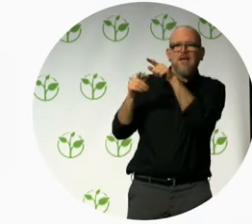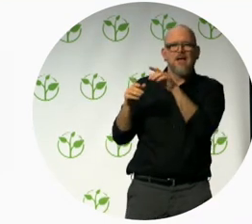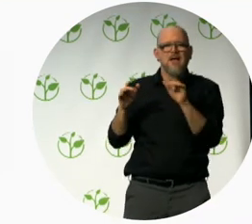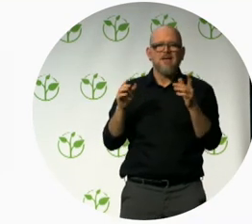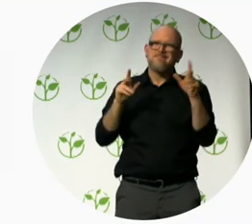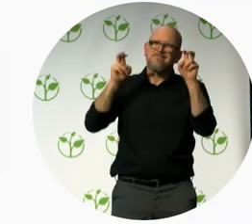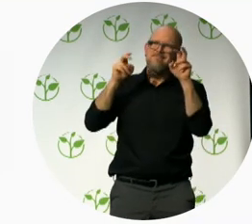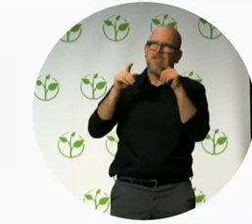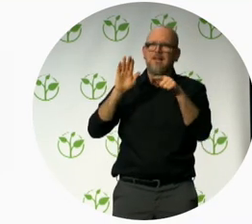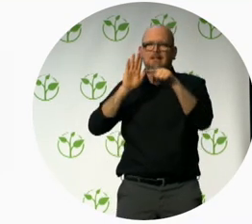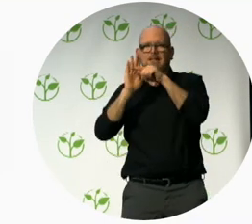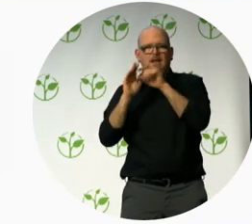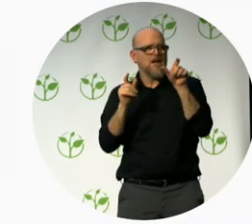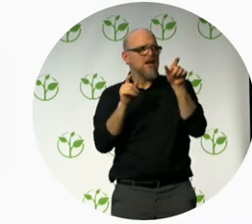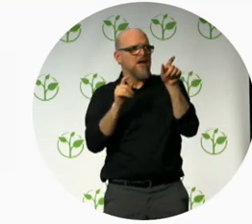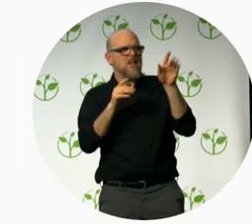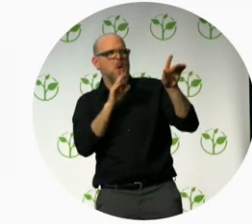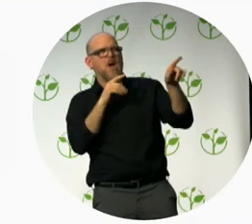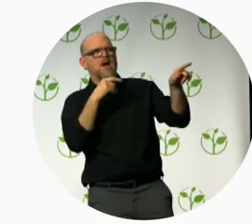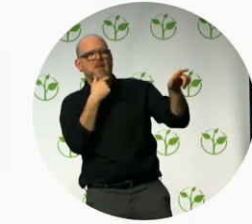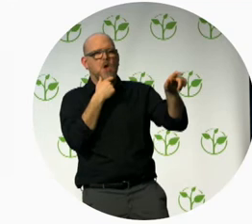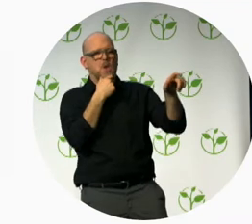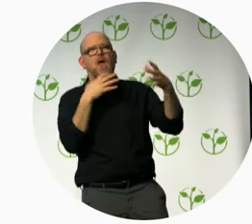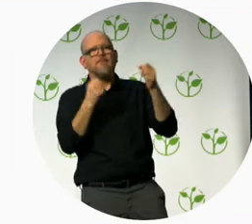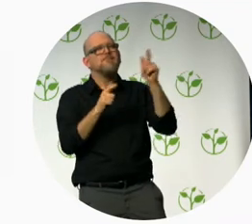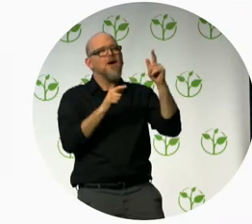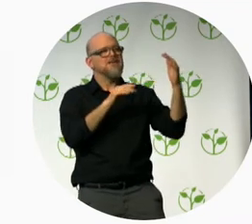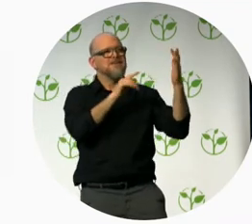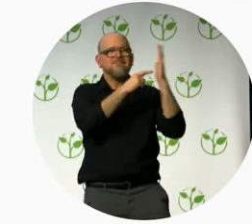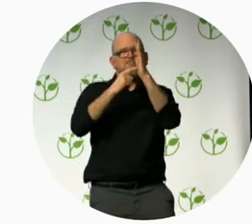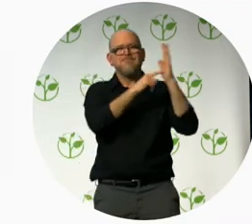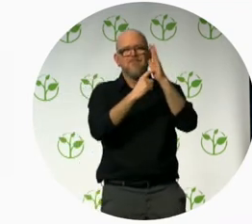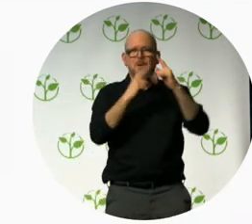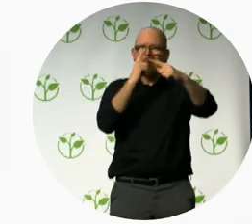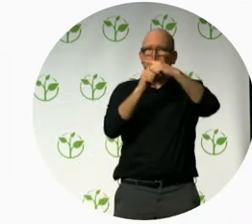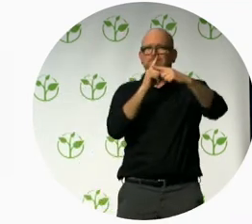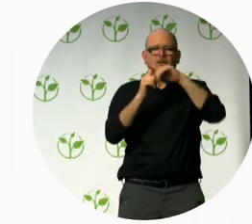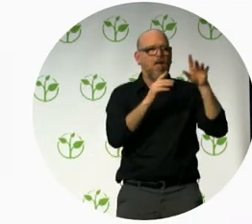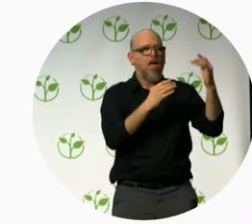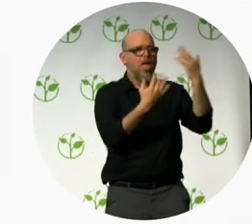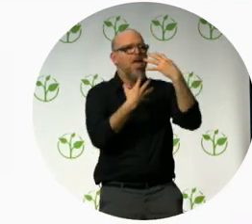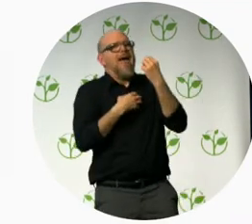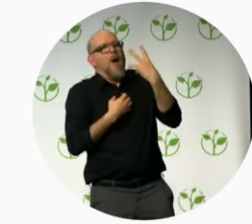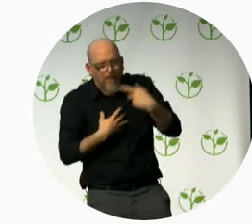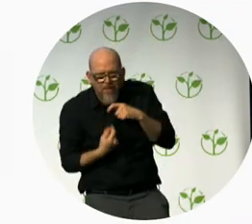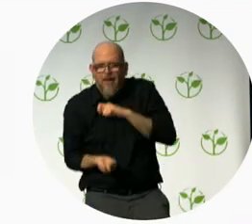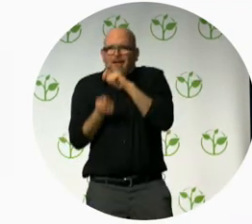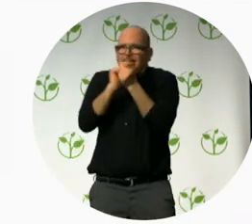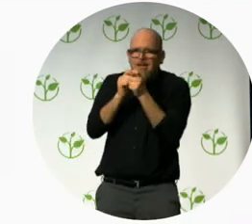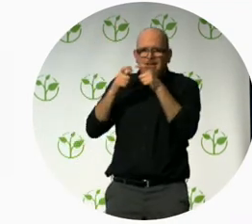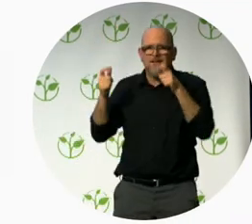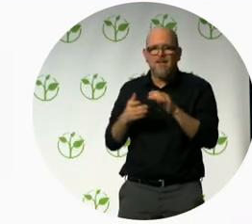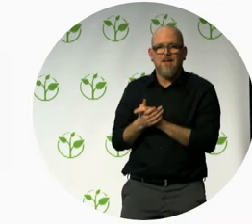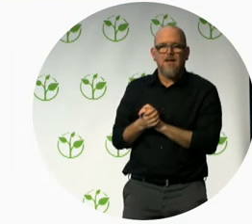We all have to work together to urge the global companies like IBM, Microsoft, Cisco, Facebook, Google,